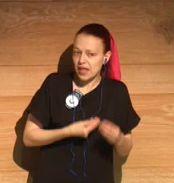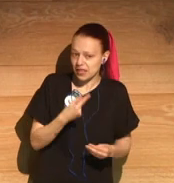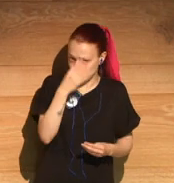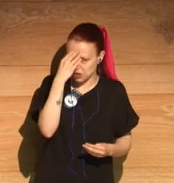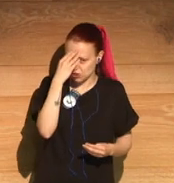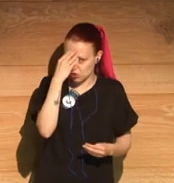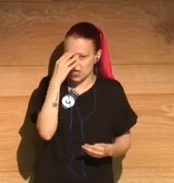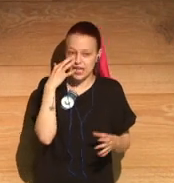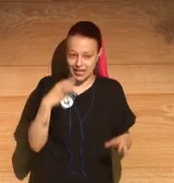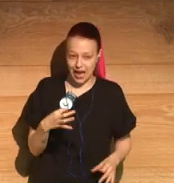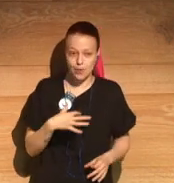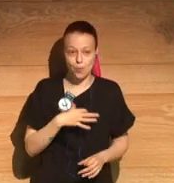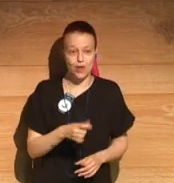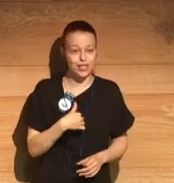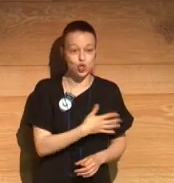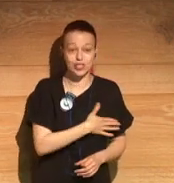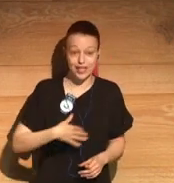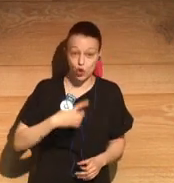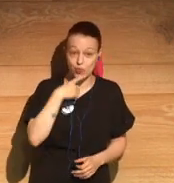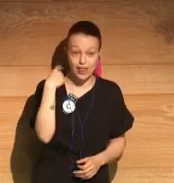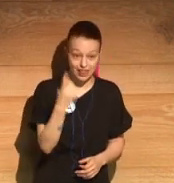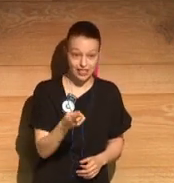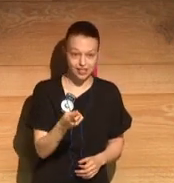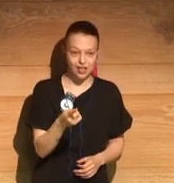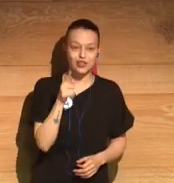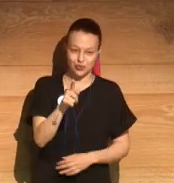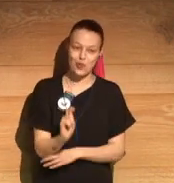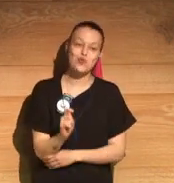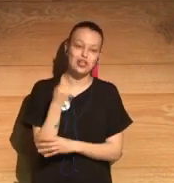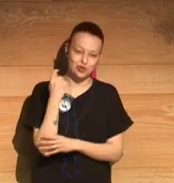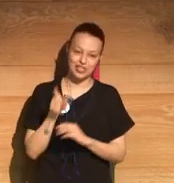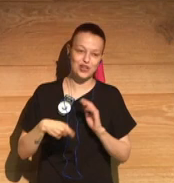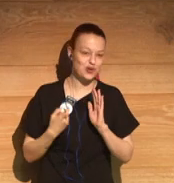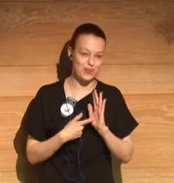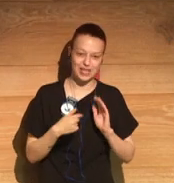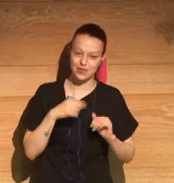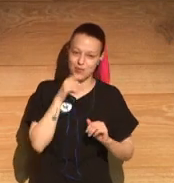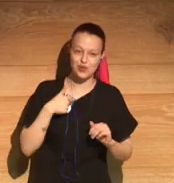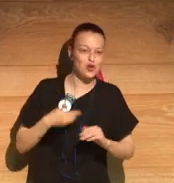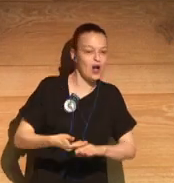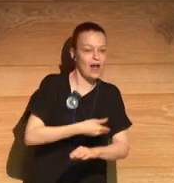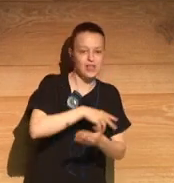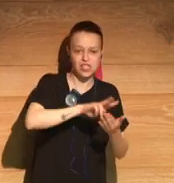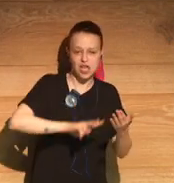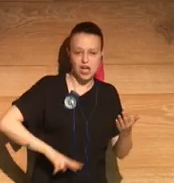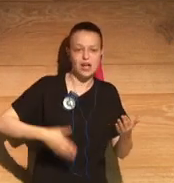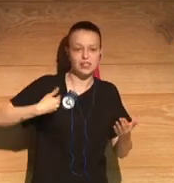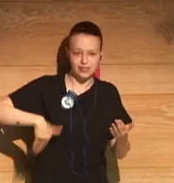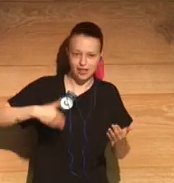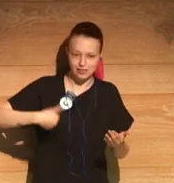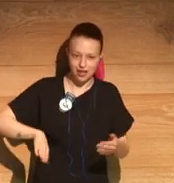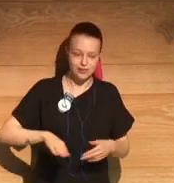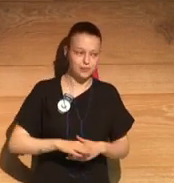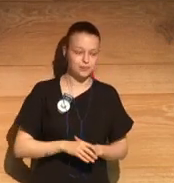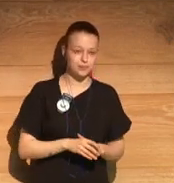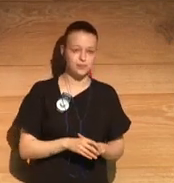Now, that may be the case, and if it is, I'd like to say that you've definitely achieved that. I'd read your novels before,